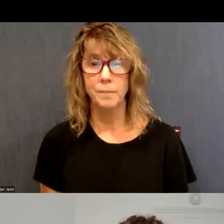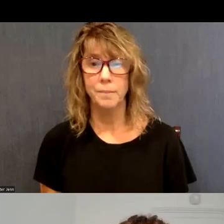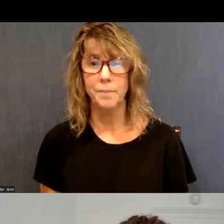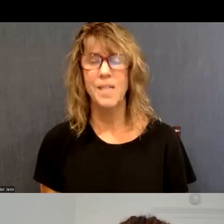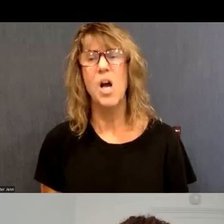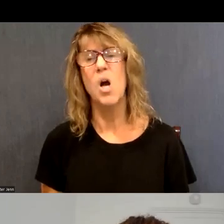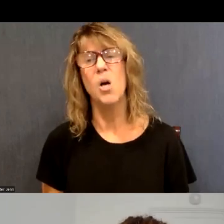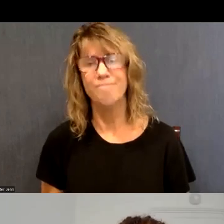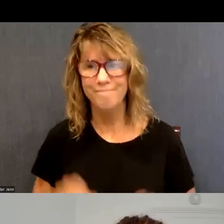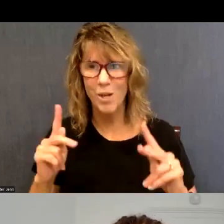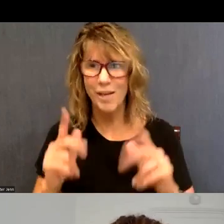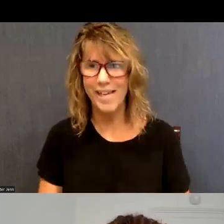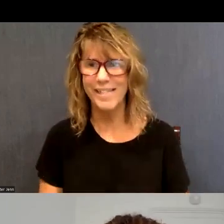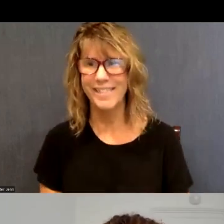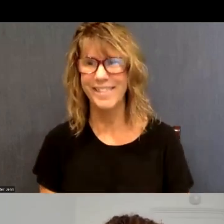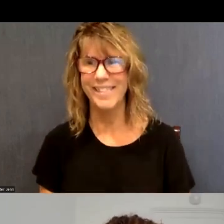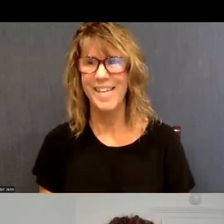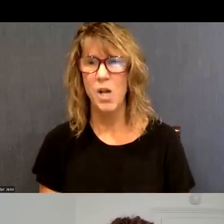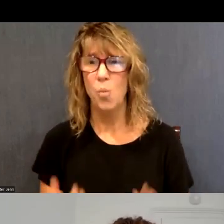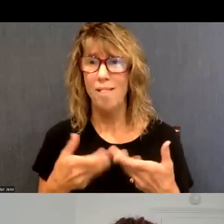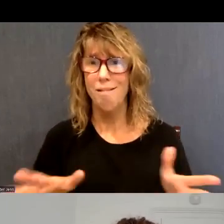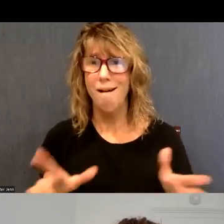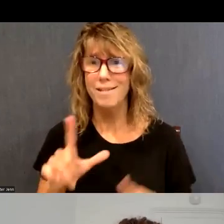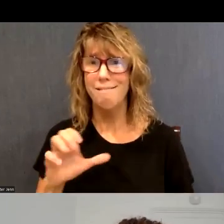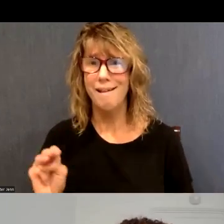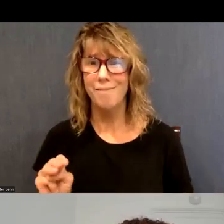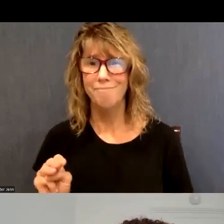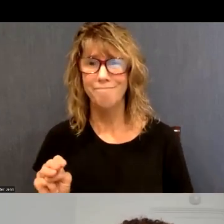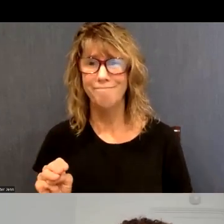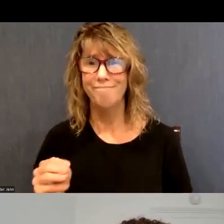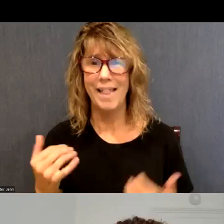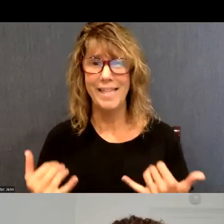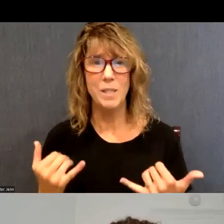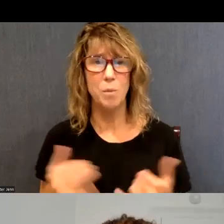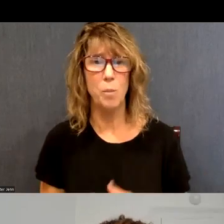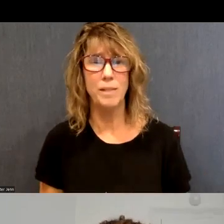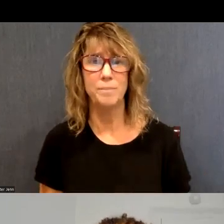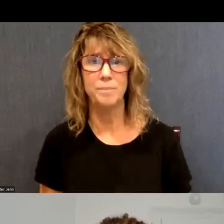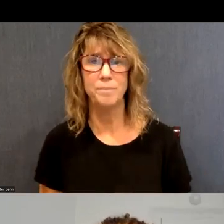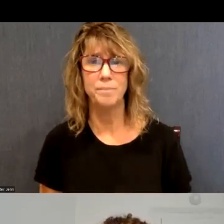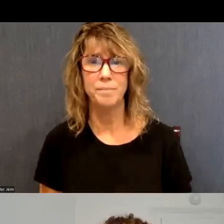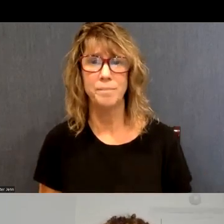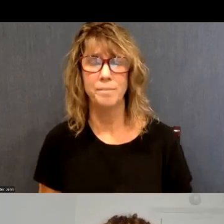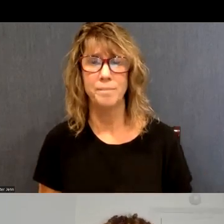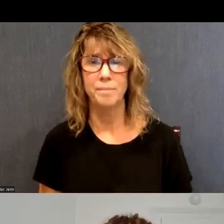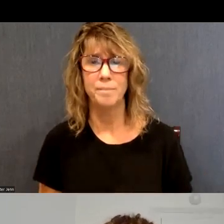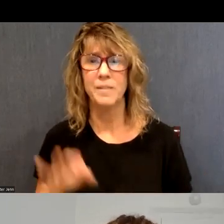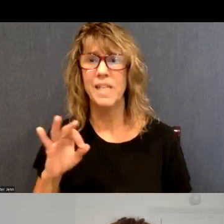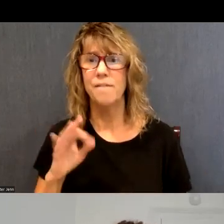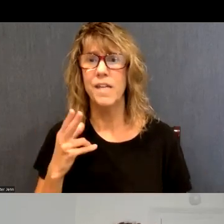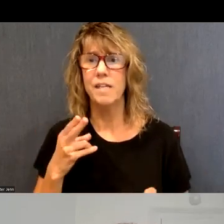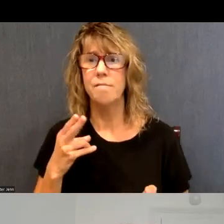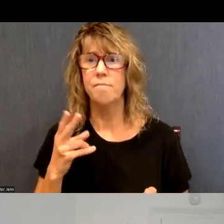Oh, okay. Well, we seem to have lost Lem, uh, at this moment. Um, and if he joins the next couple